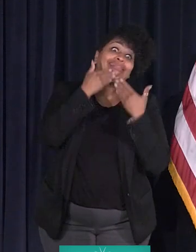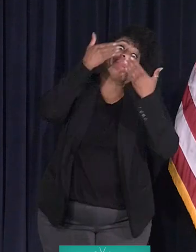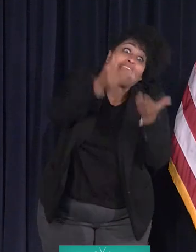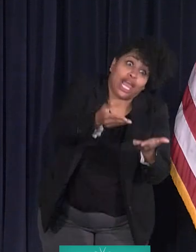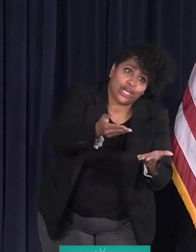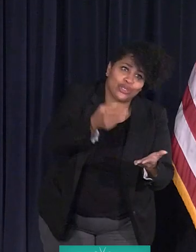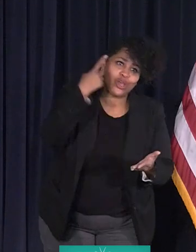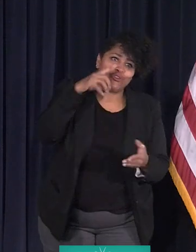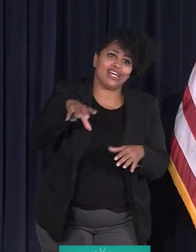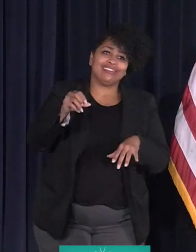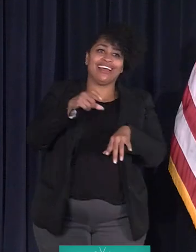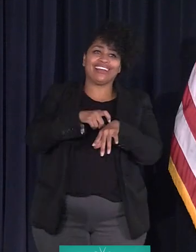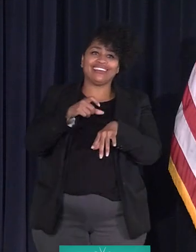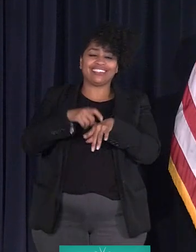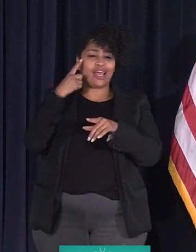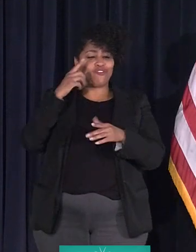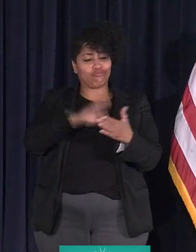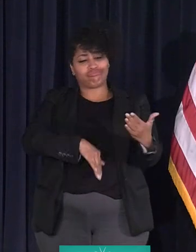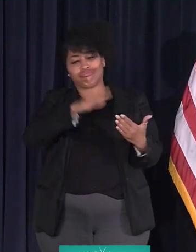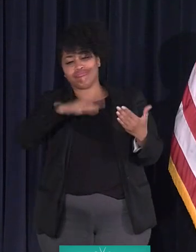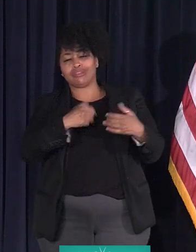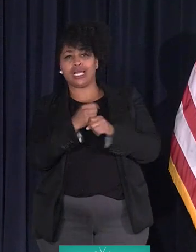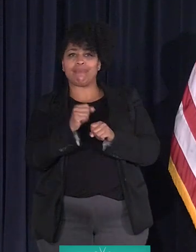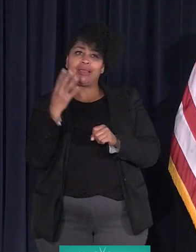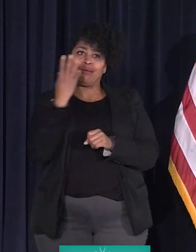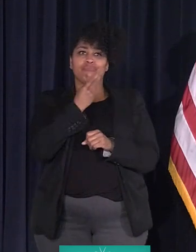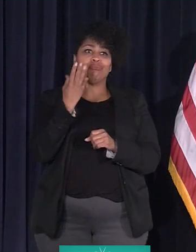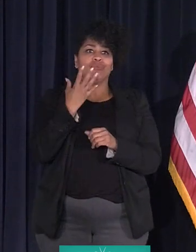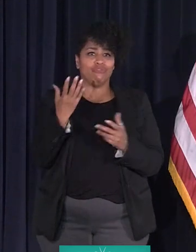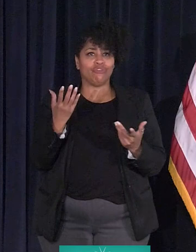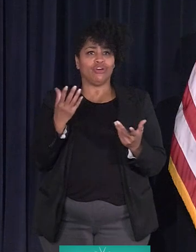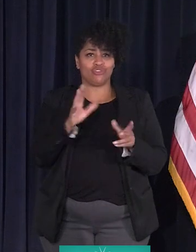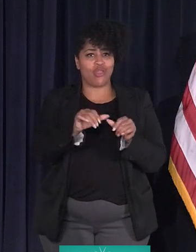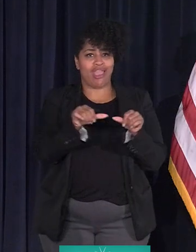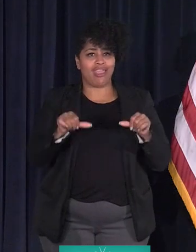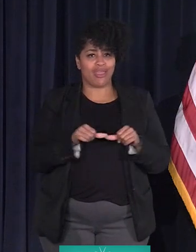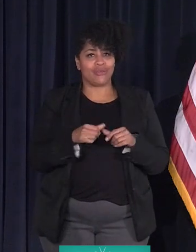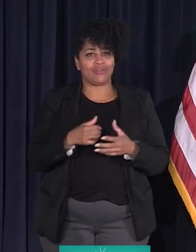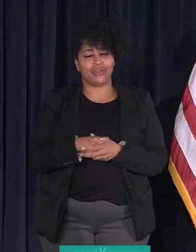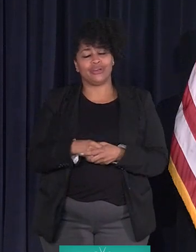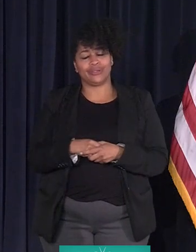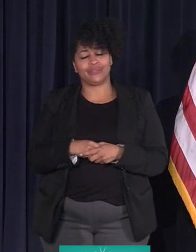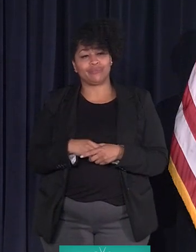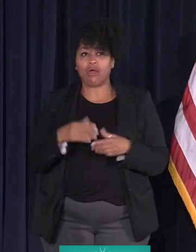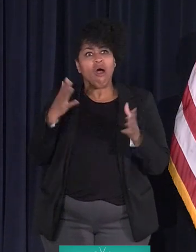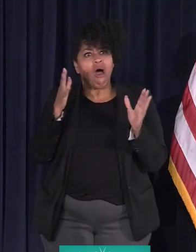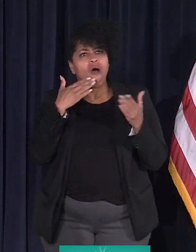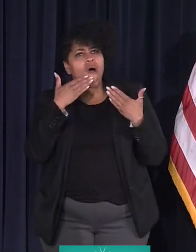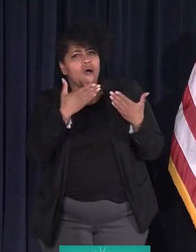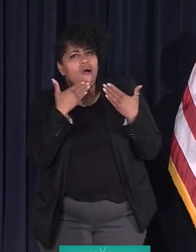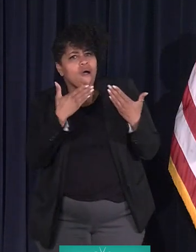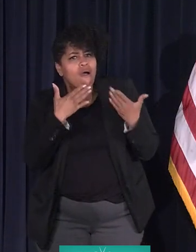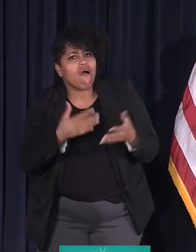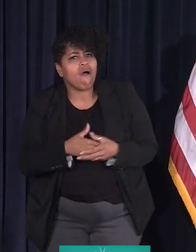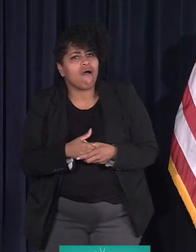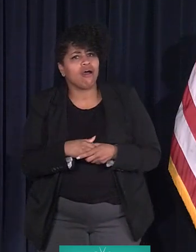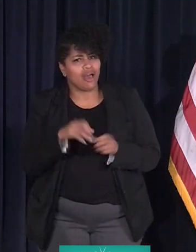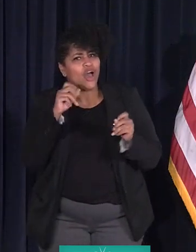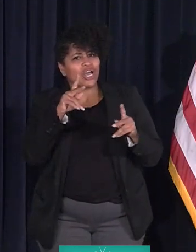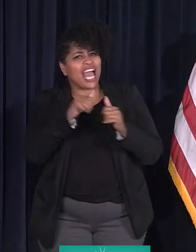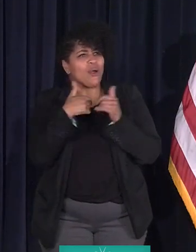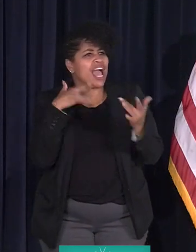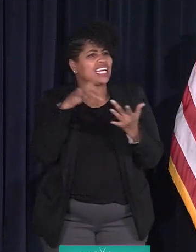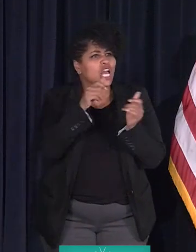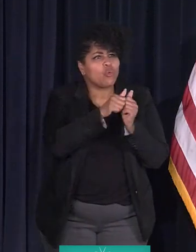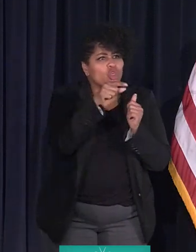for taking the time to beautifully buy your fire hydrant. How would I